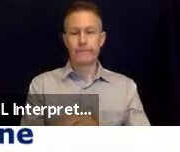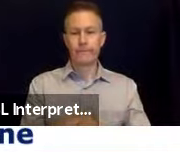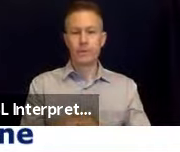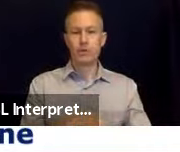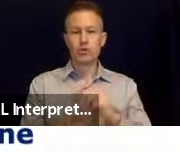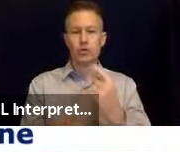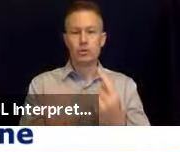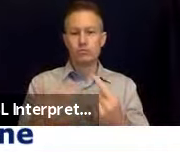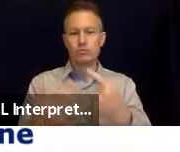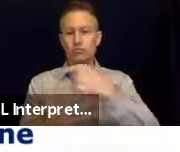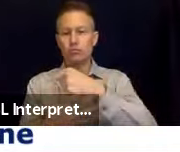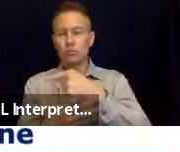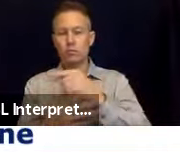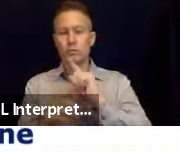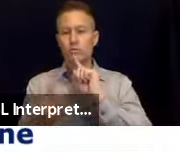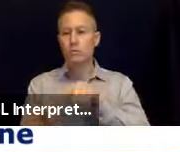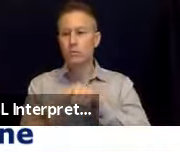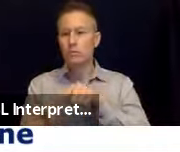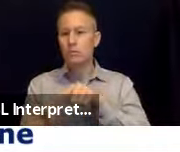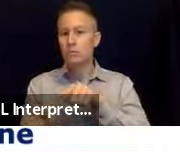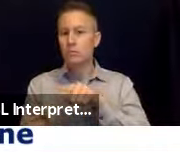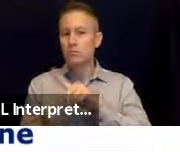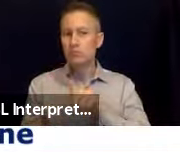back to and answer right now?